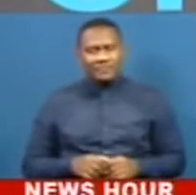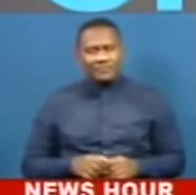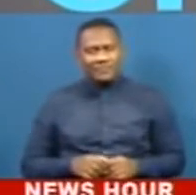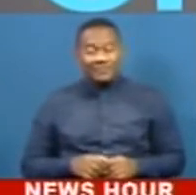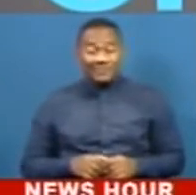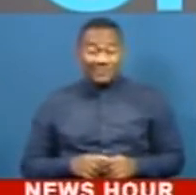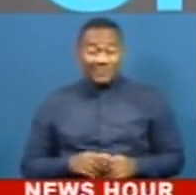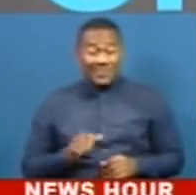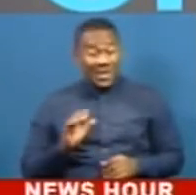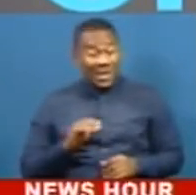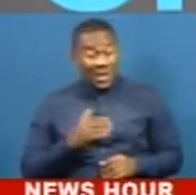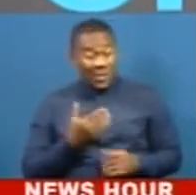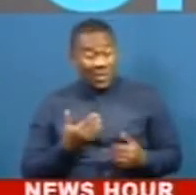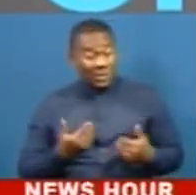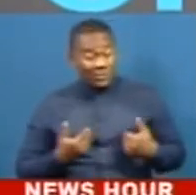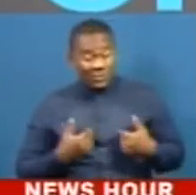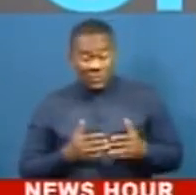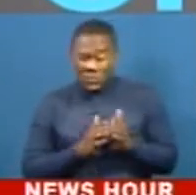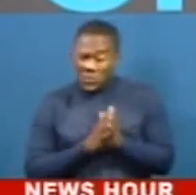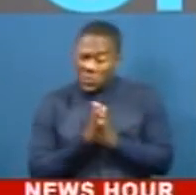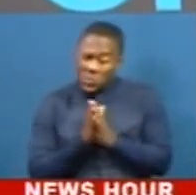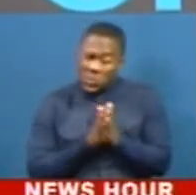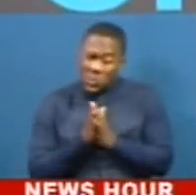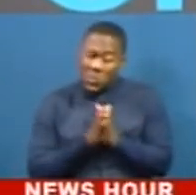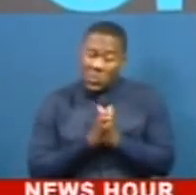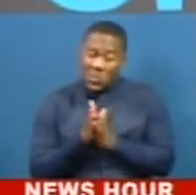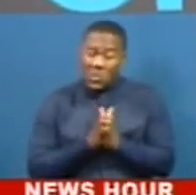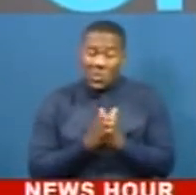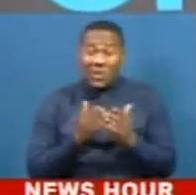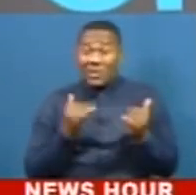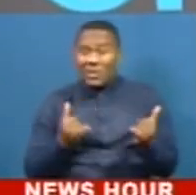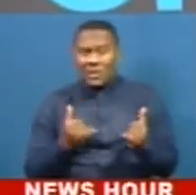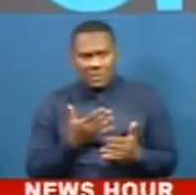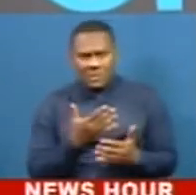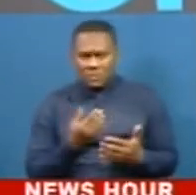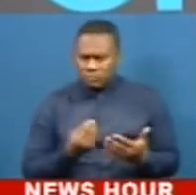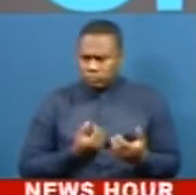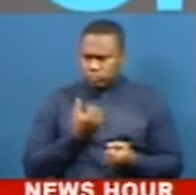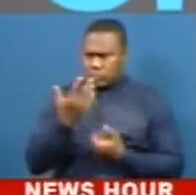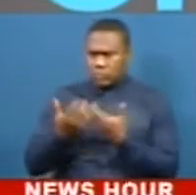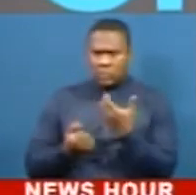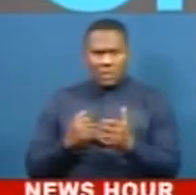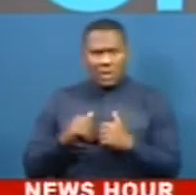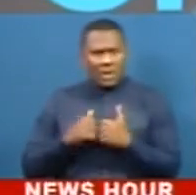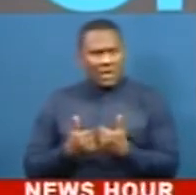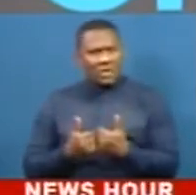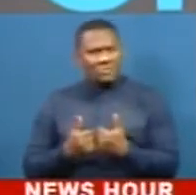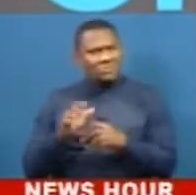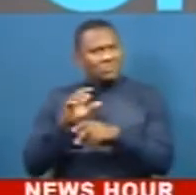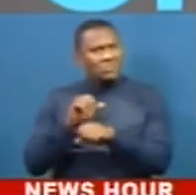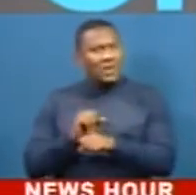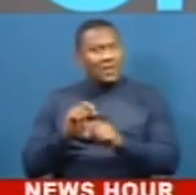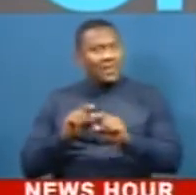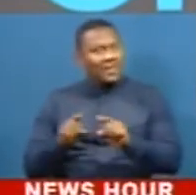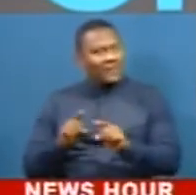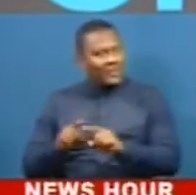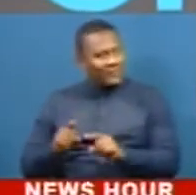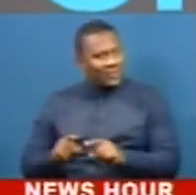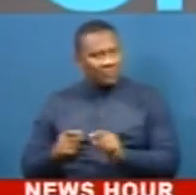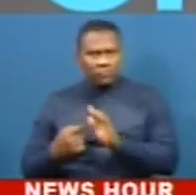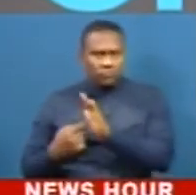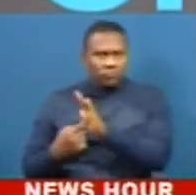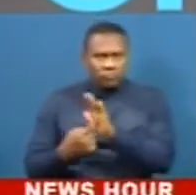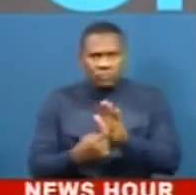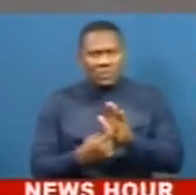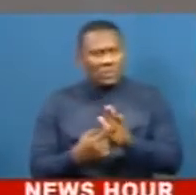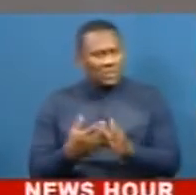youth, an angry youth that are expressing themselves in many cultural forms. There so many cultural